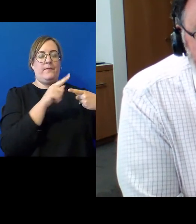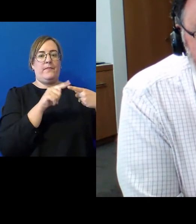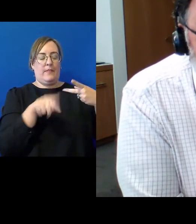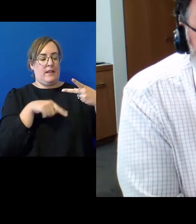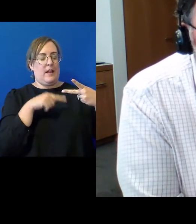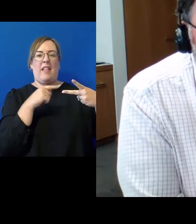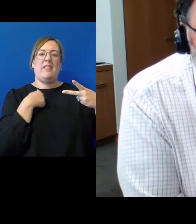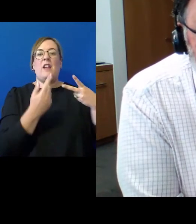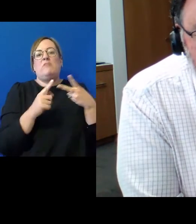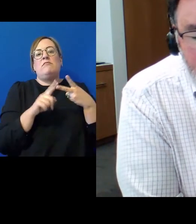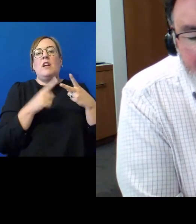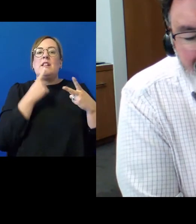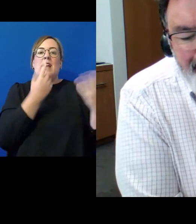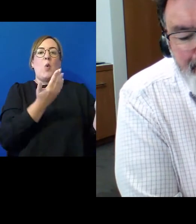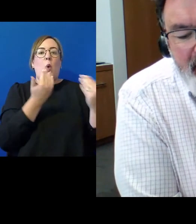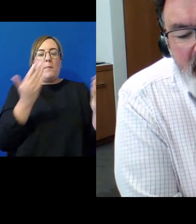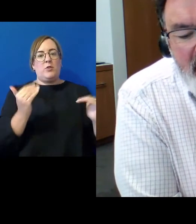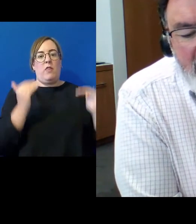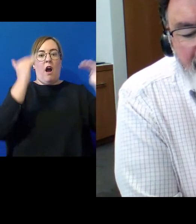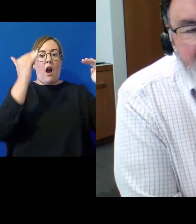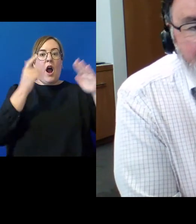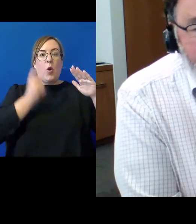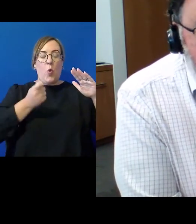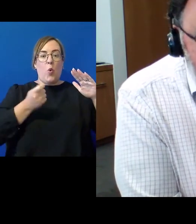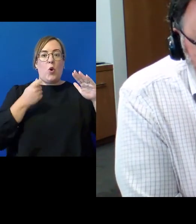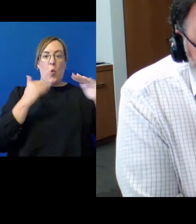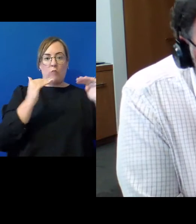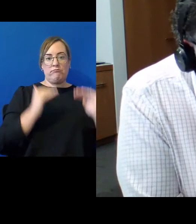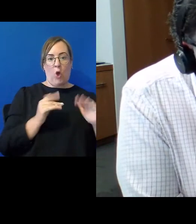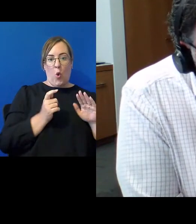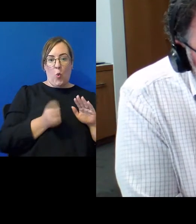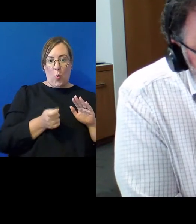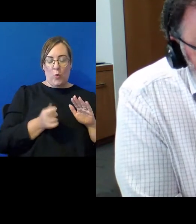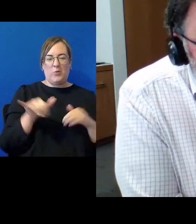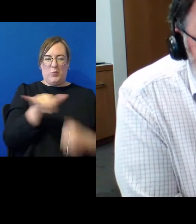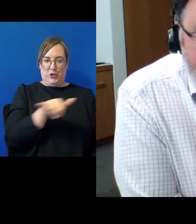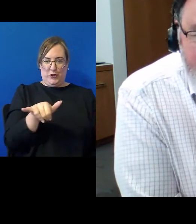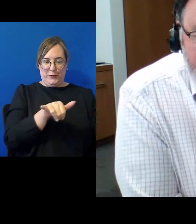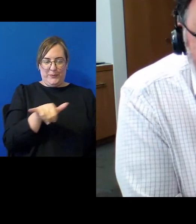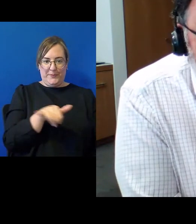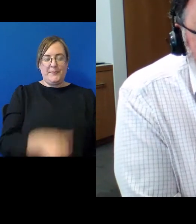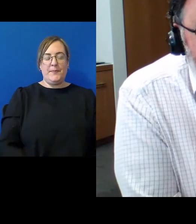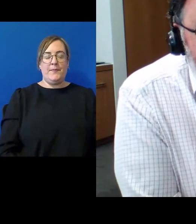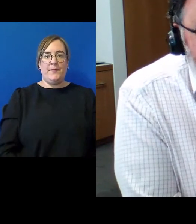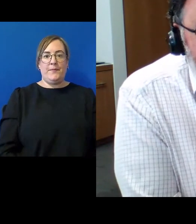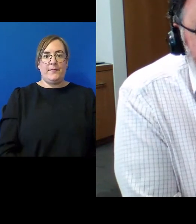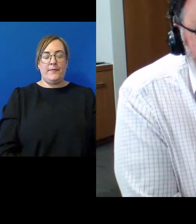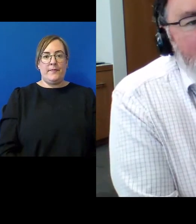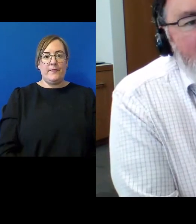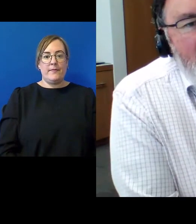to the high court or whatever you would say and so I hadn't kind of noticed